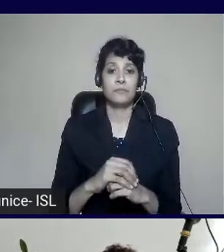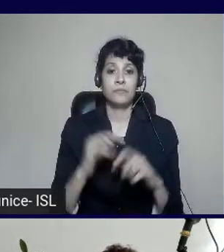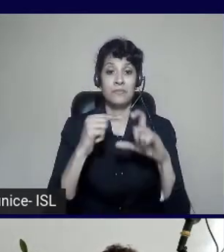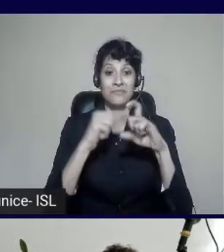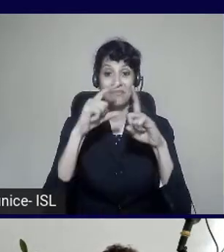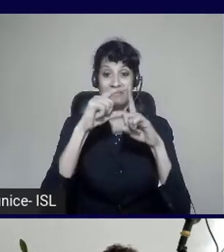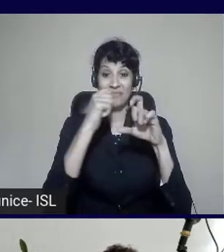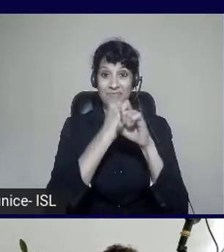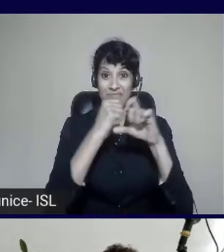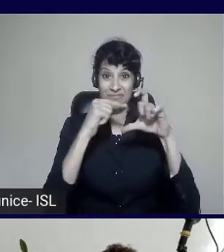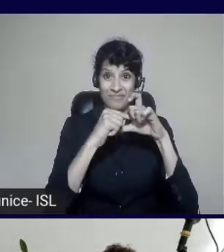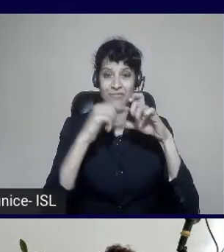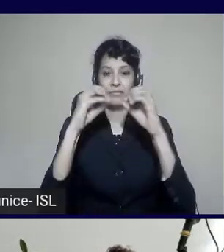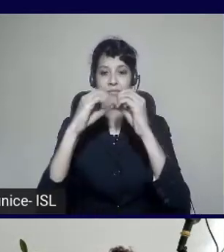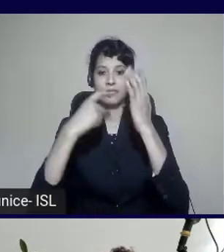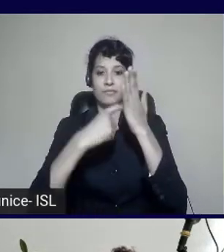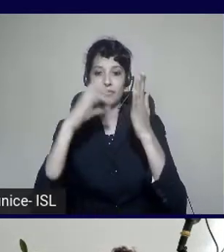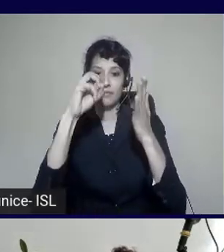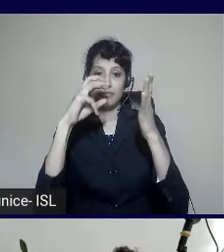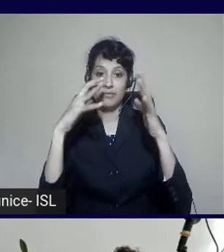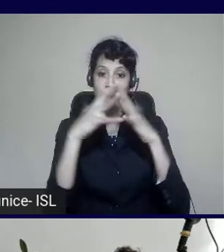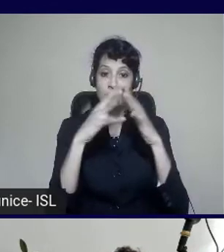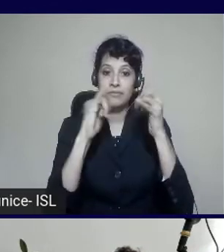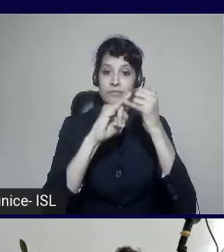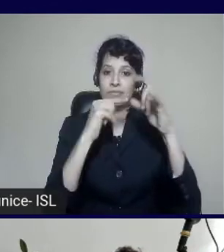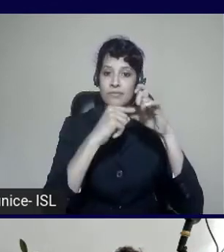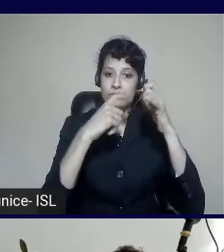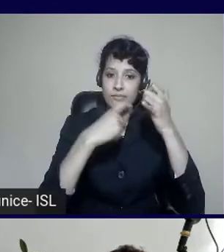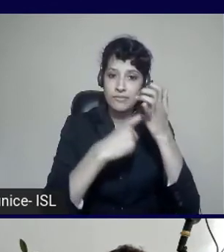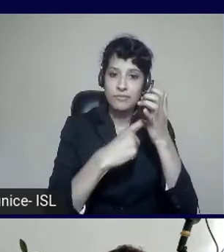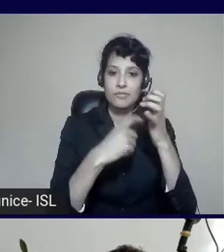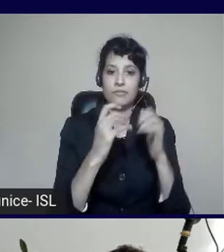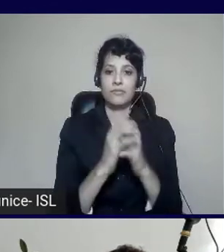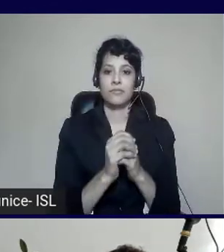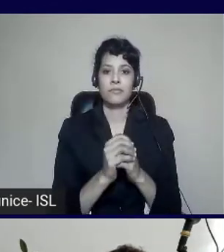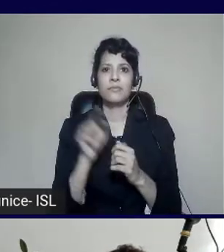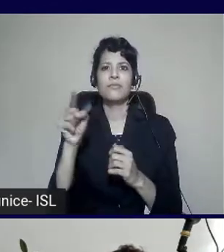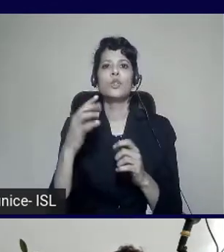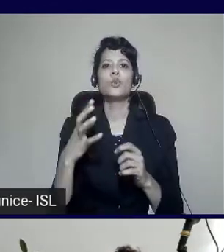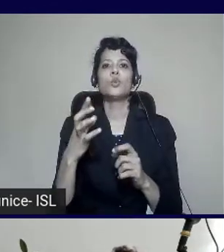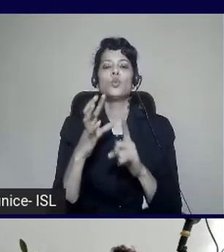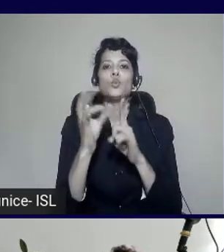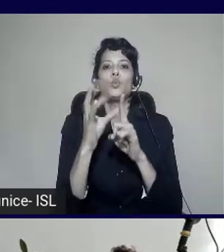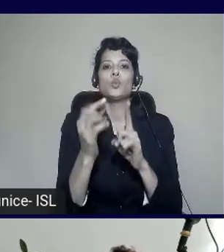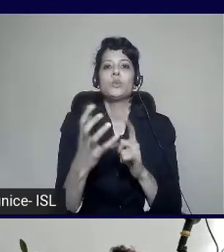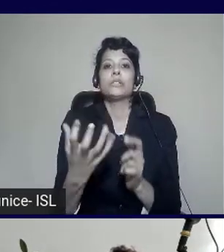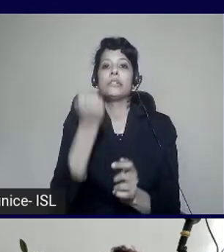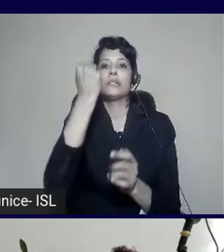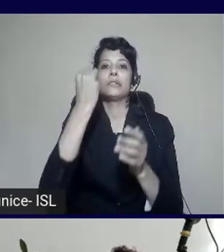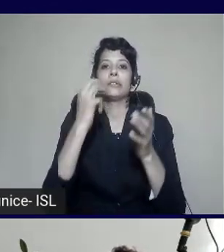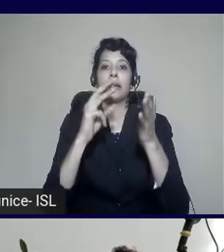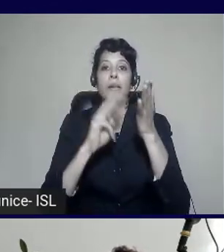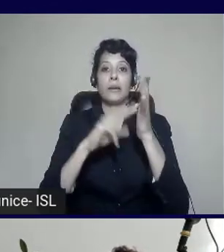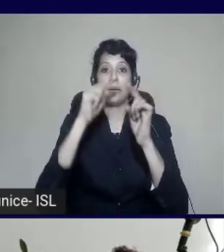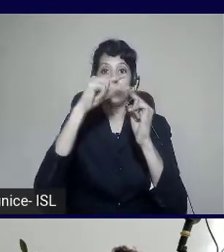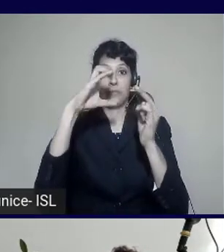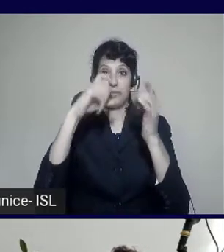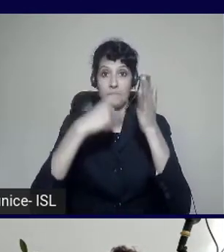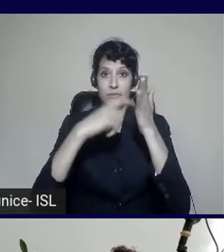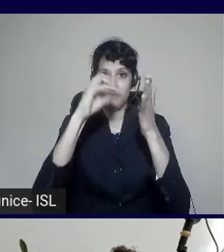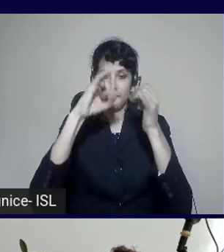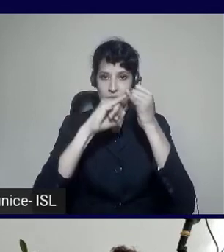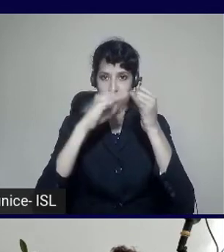tool, a Microsoft doc, and creates a WCAG compliant experience. So this is Microsoft Teams